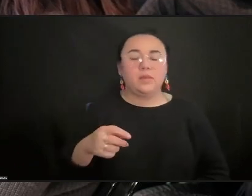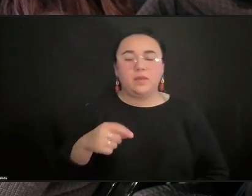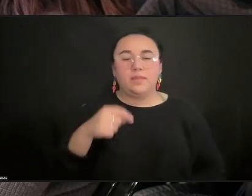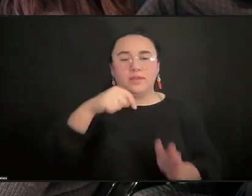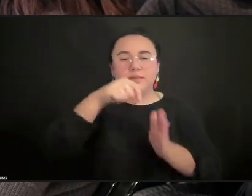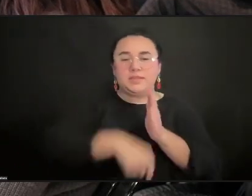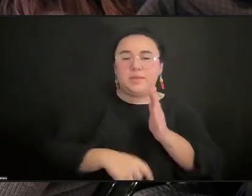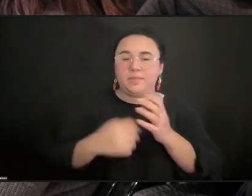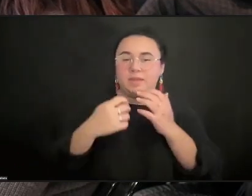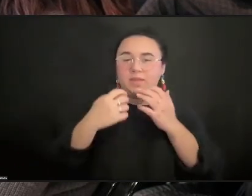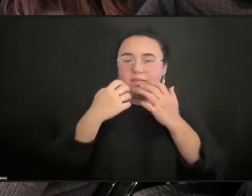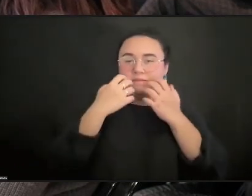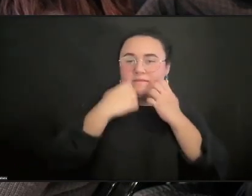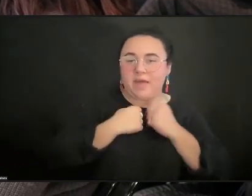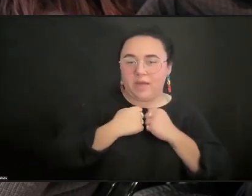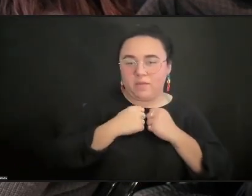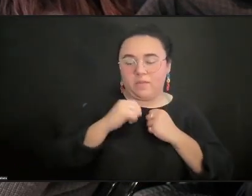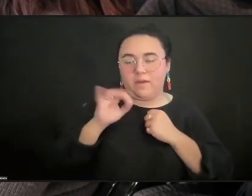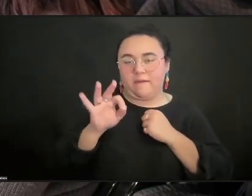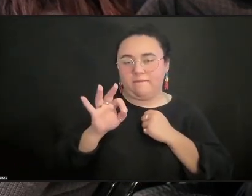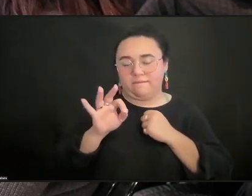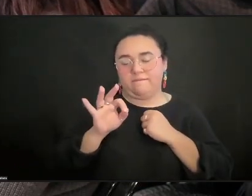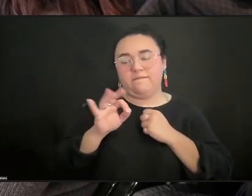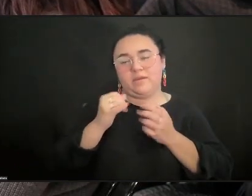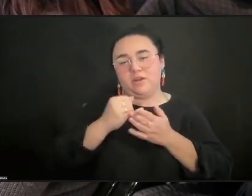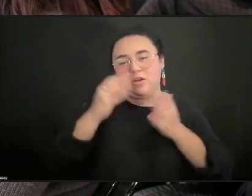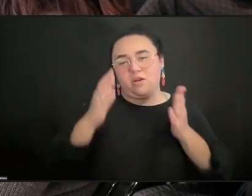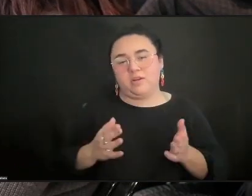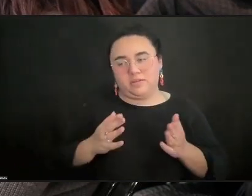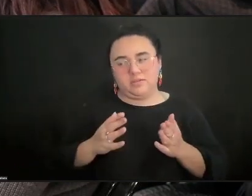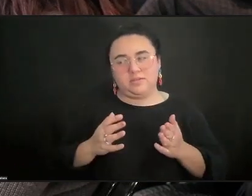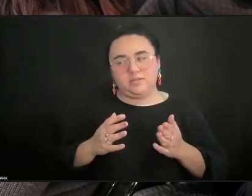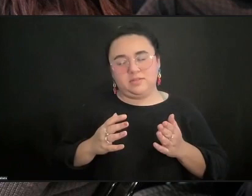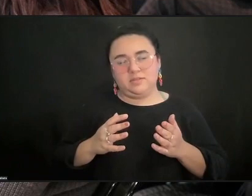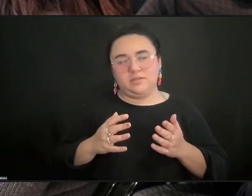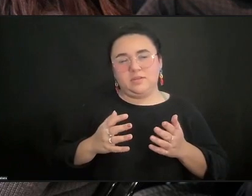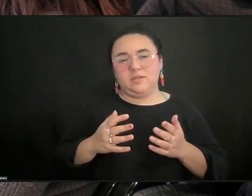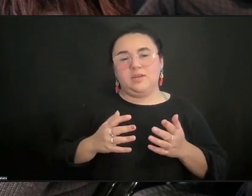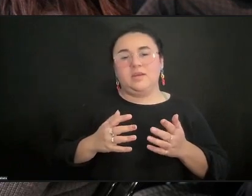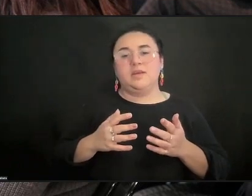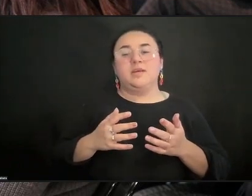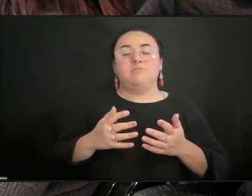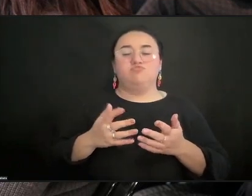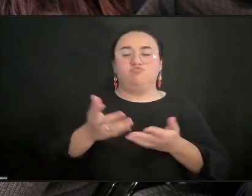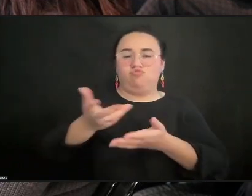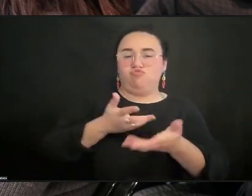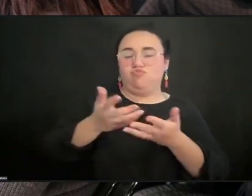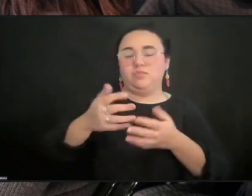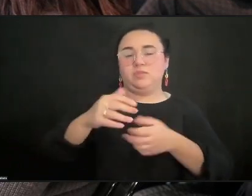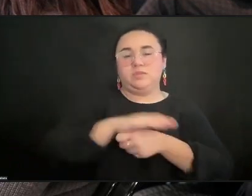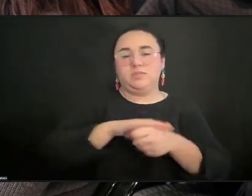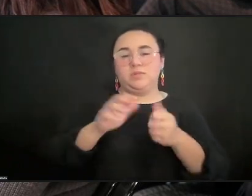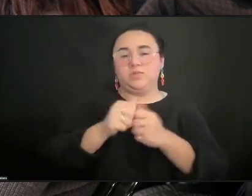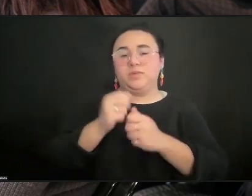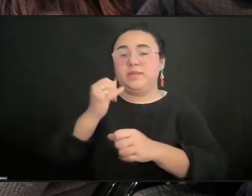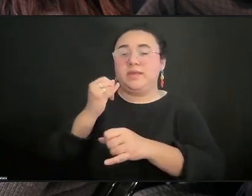artist being in a space with an institutional partner through the process,